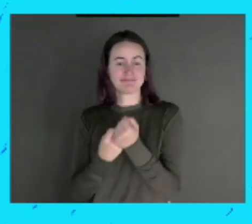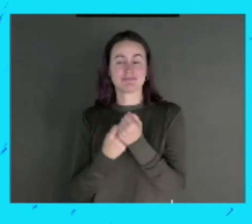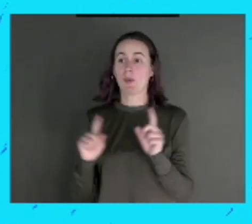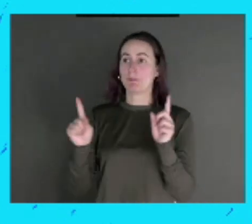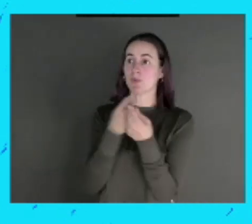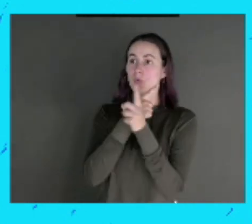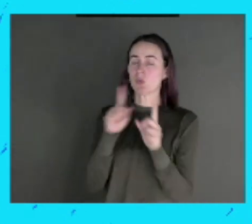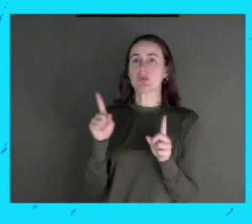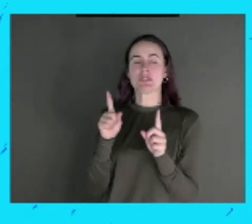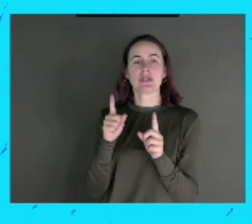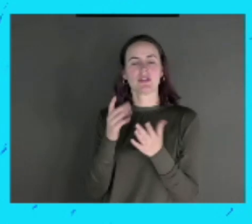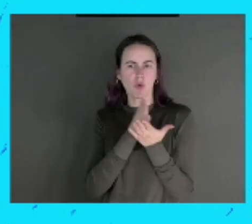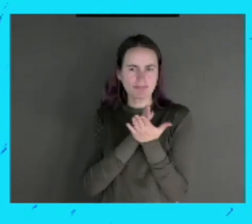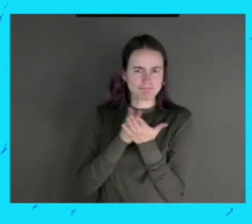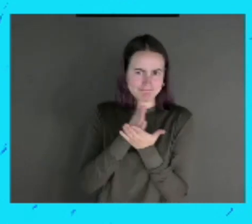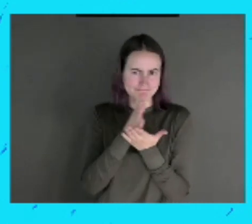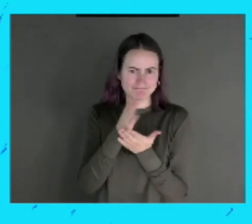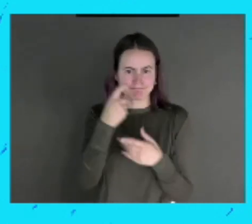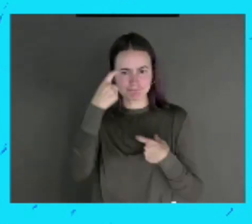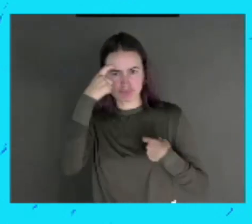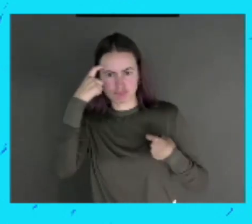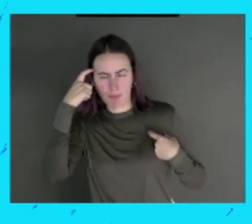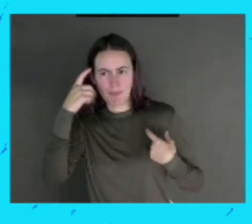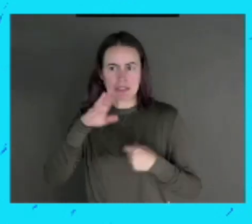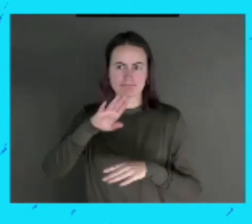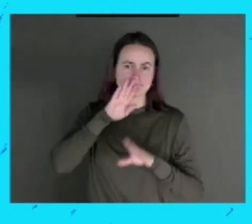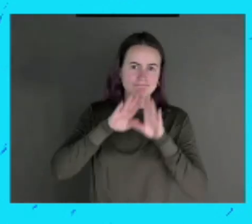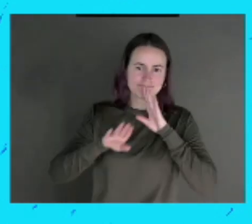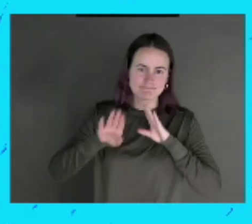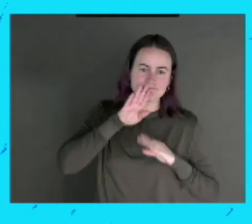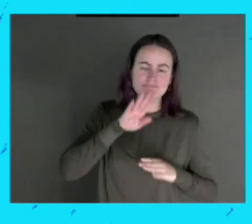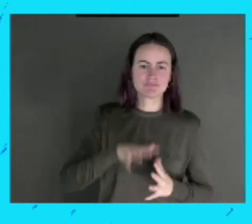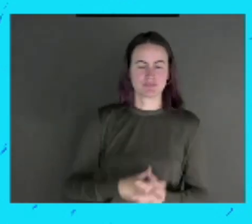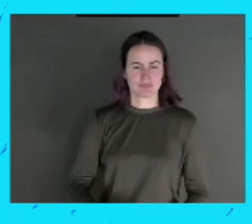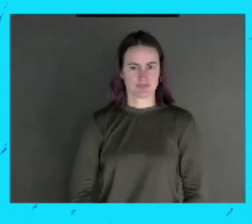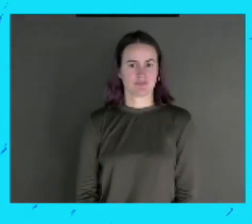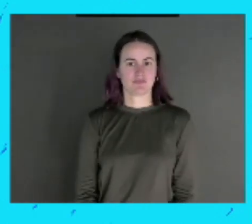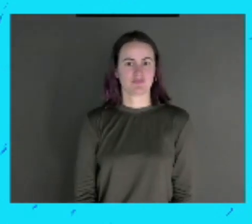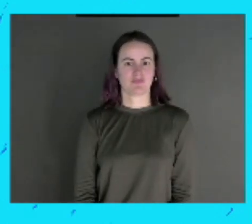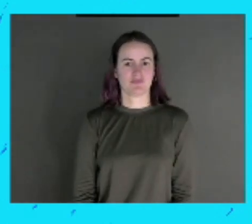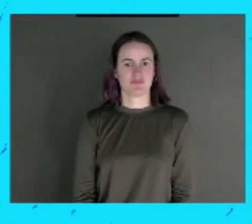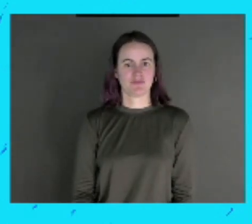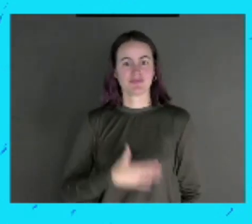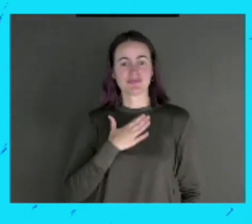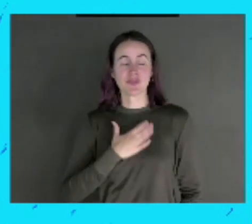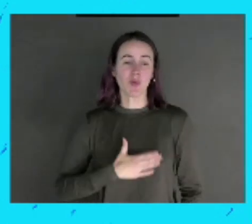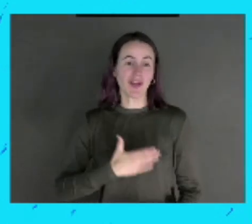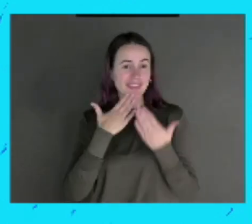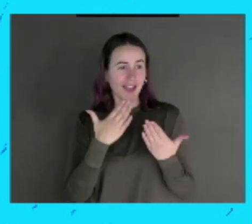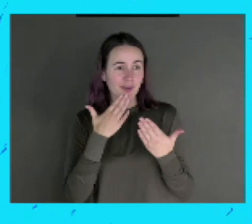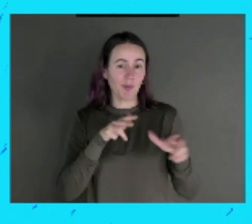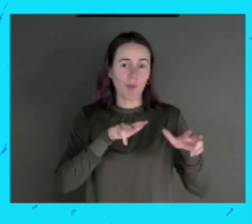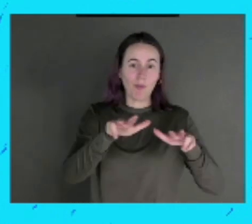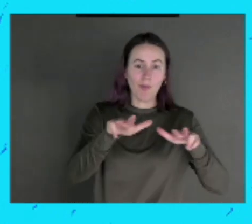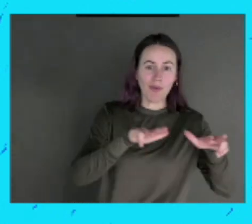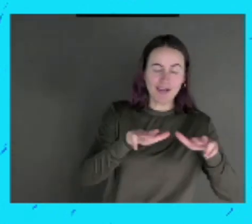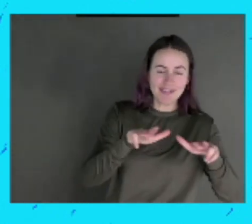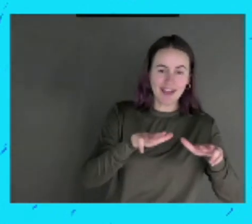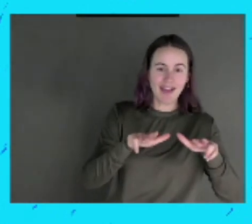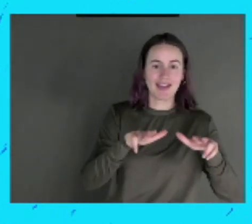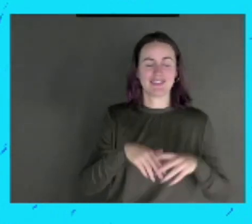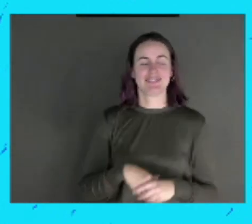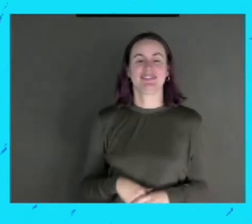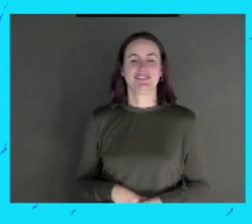something really strong. Finally, a massive thank you goes out to all the organisers, to my beloved school, my supporters